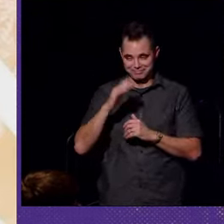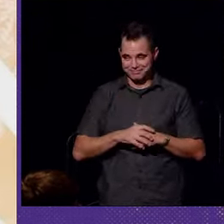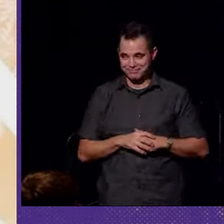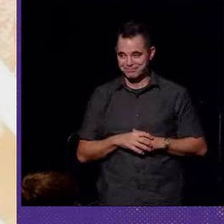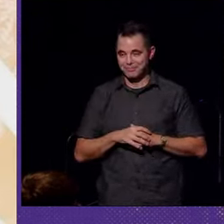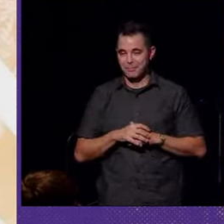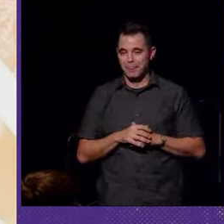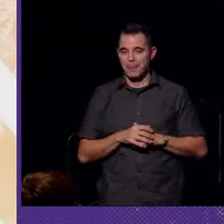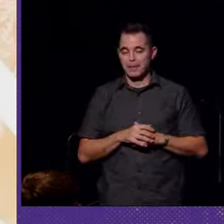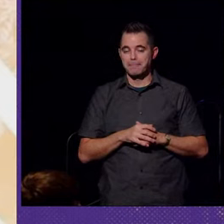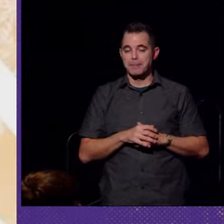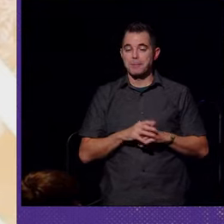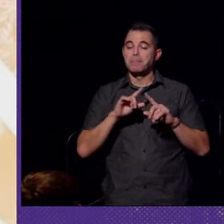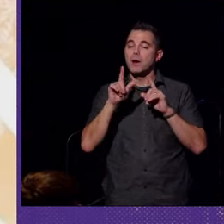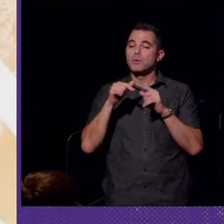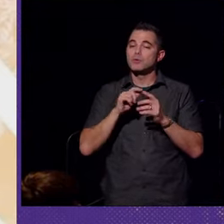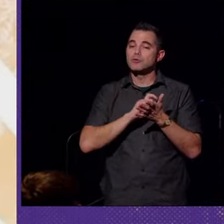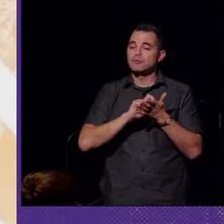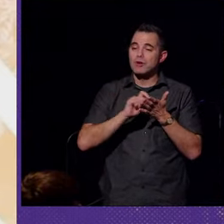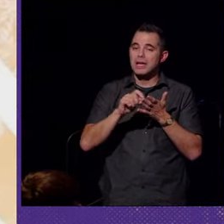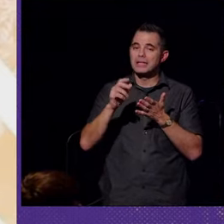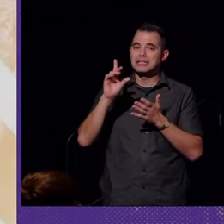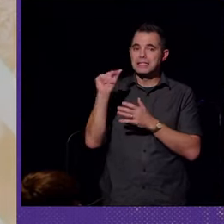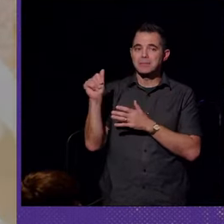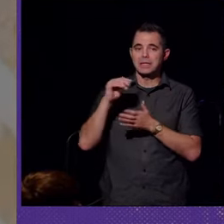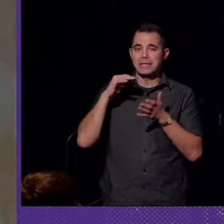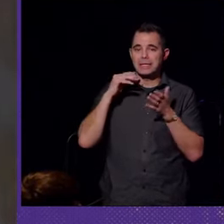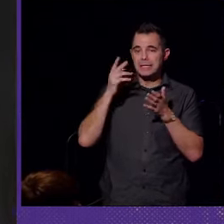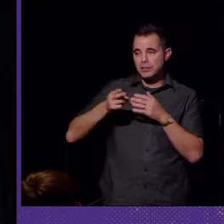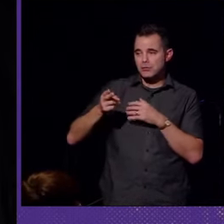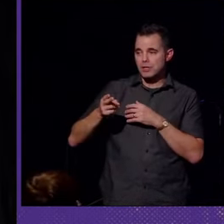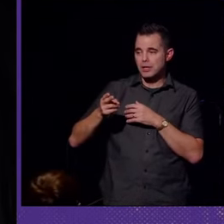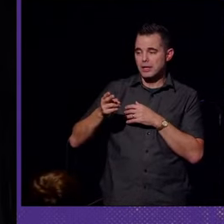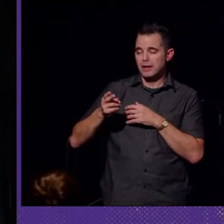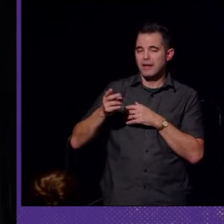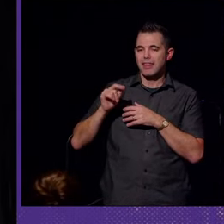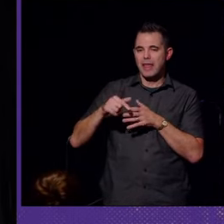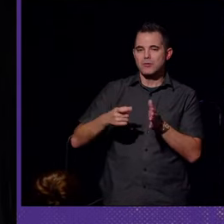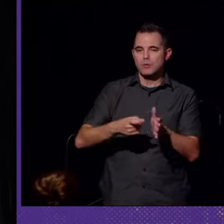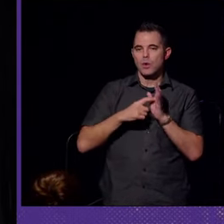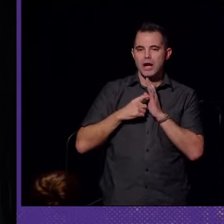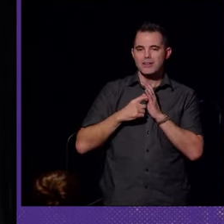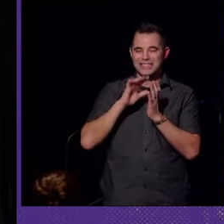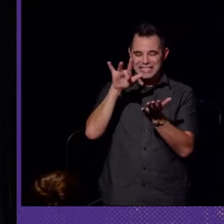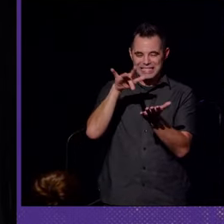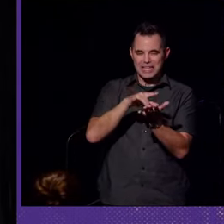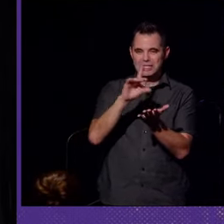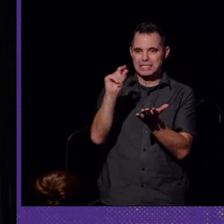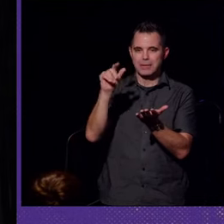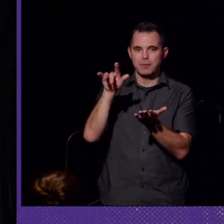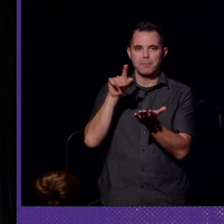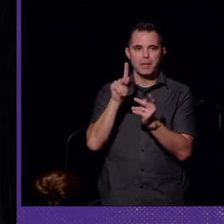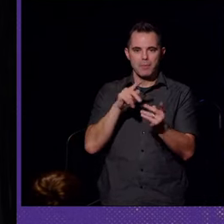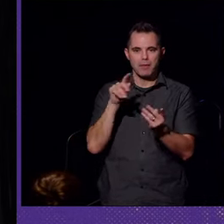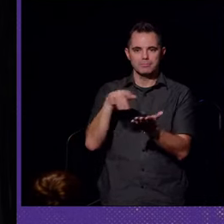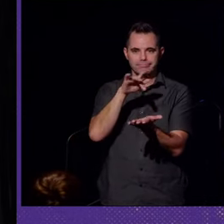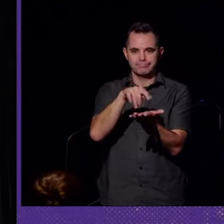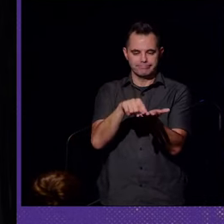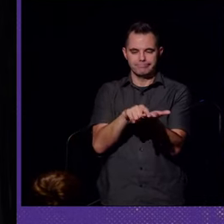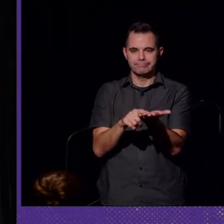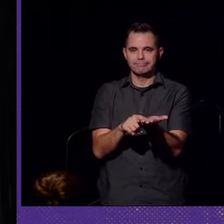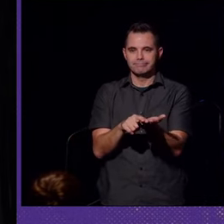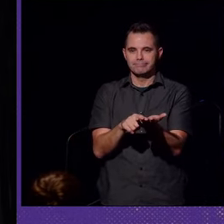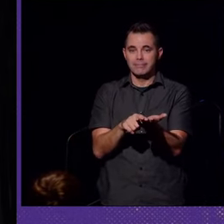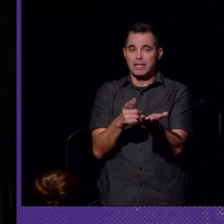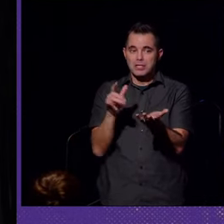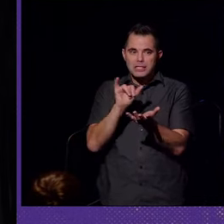But when we write disability history, that requires us to center disabled people. Just as